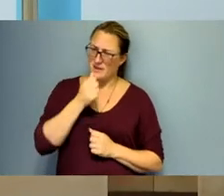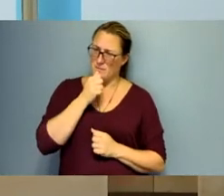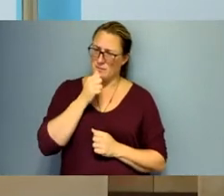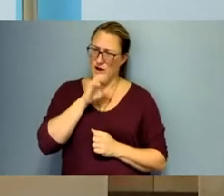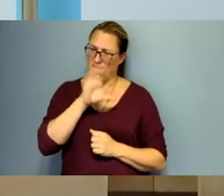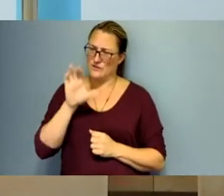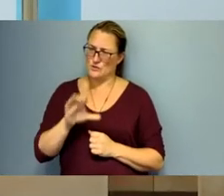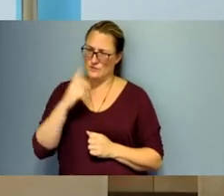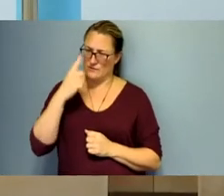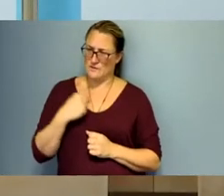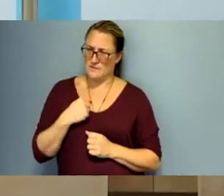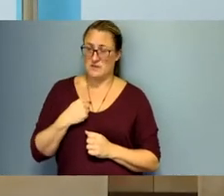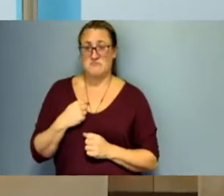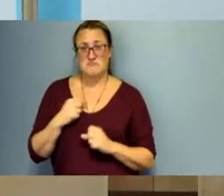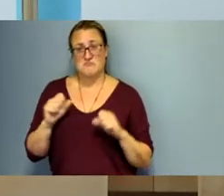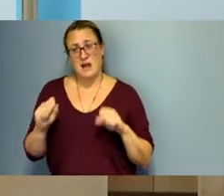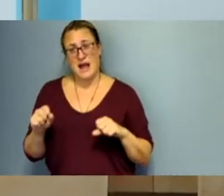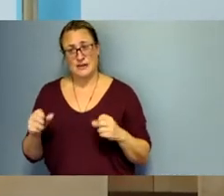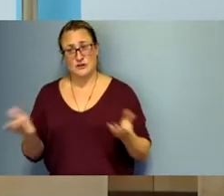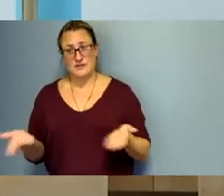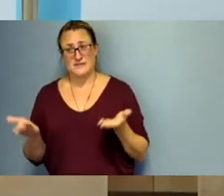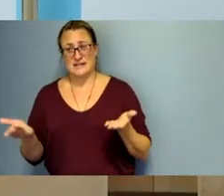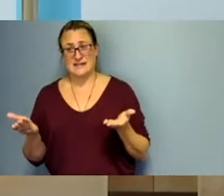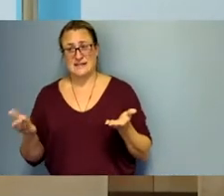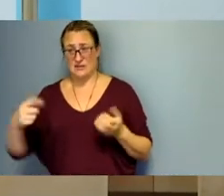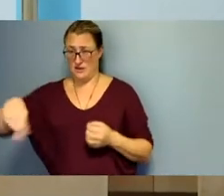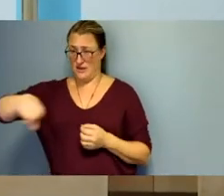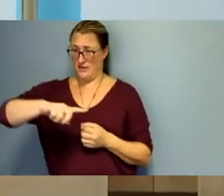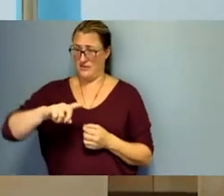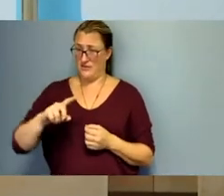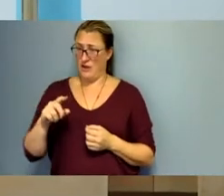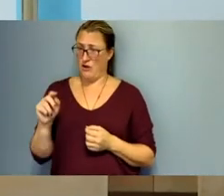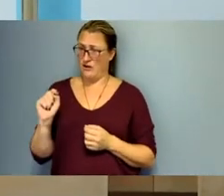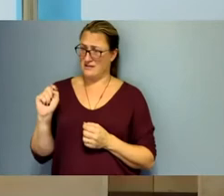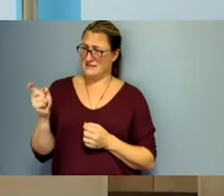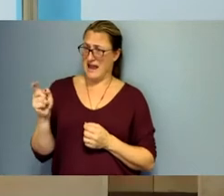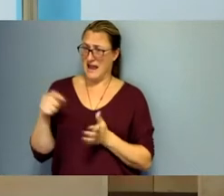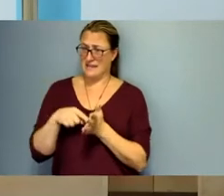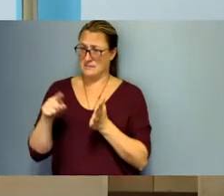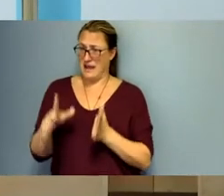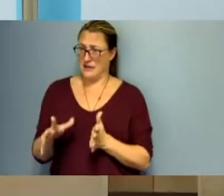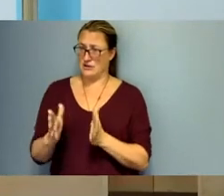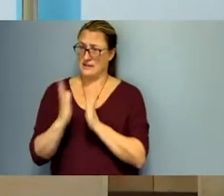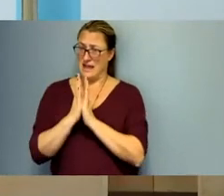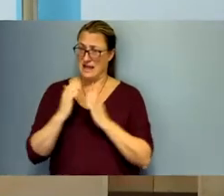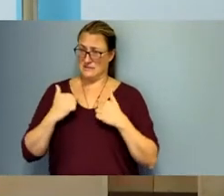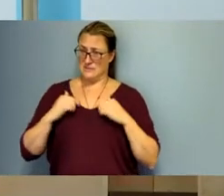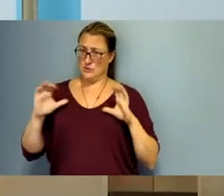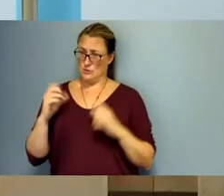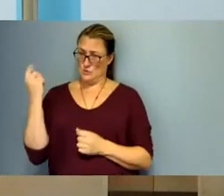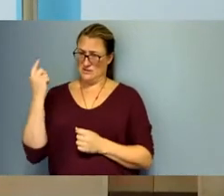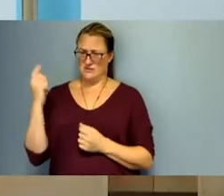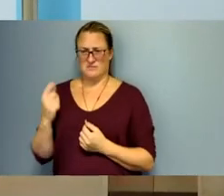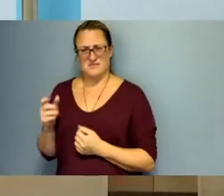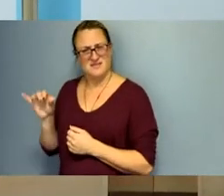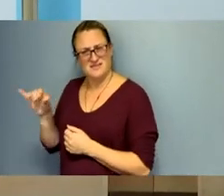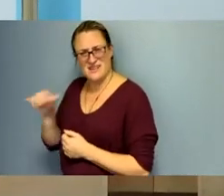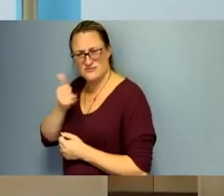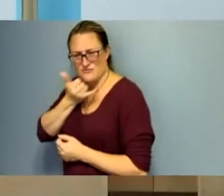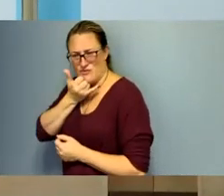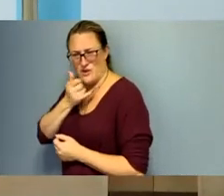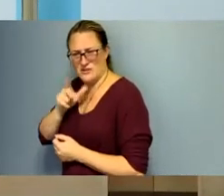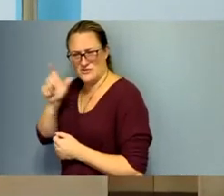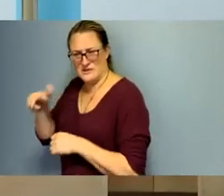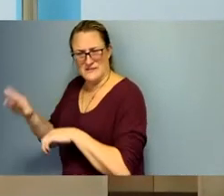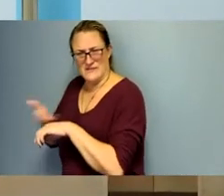i had i could have done it here in the county because they are tax-paying citizens who were asking me to do something that i believed was wrong but i did it on my